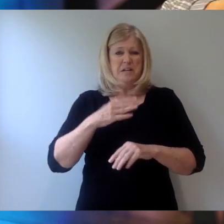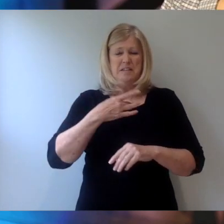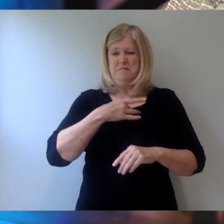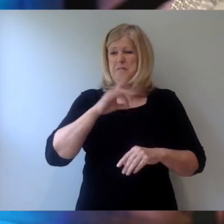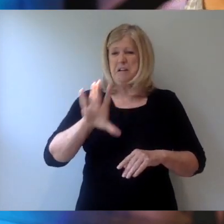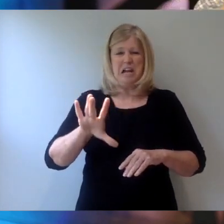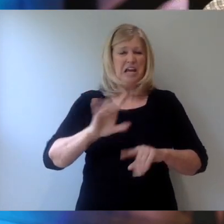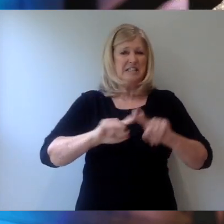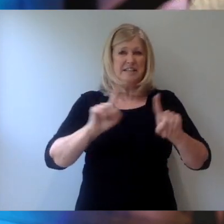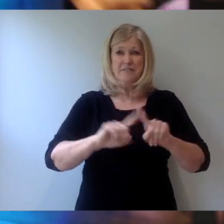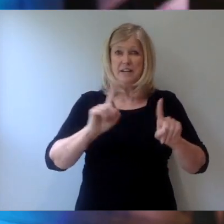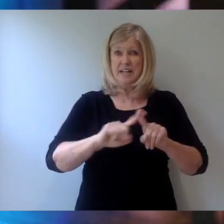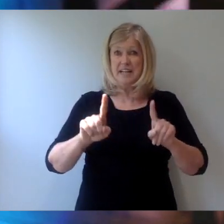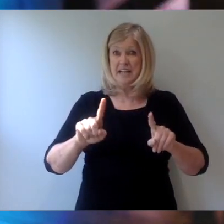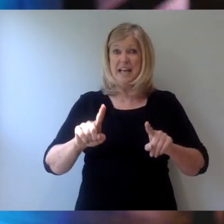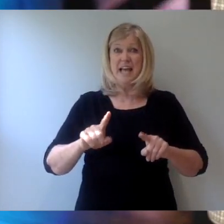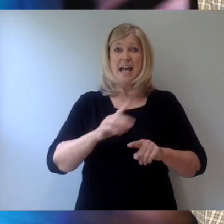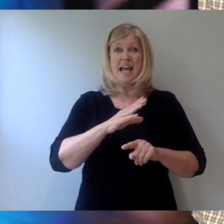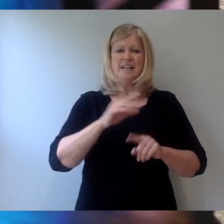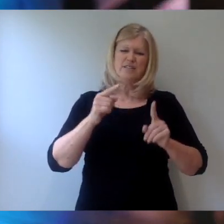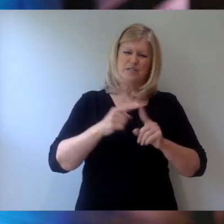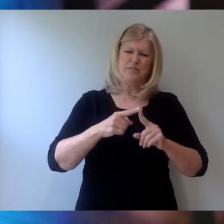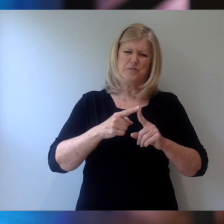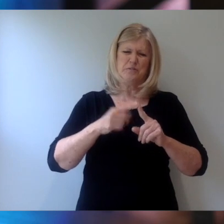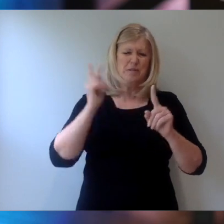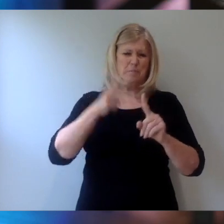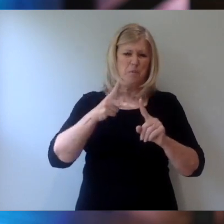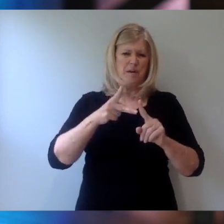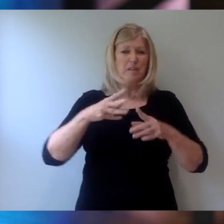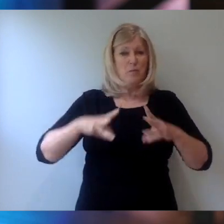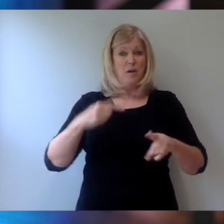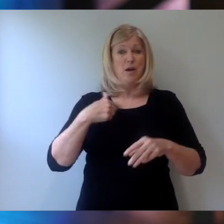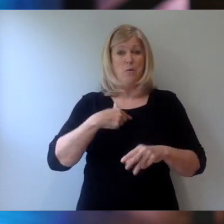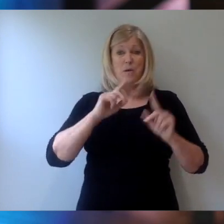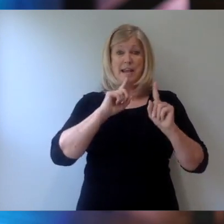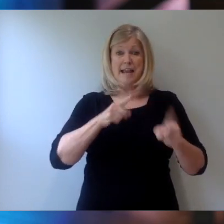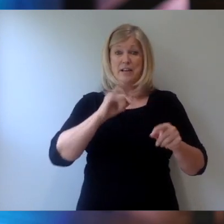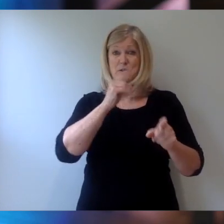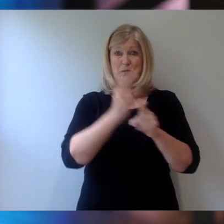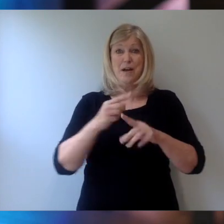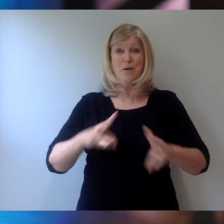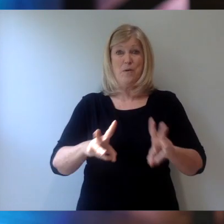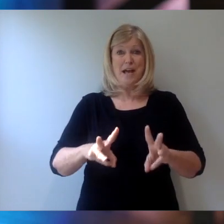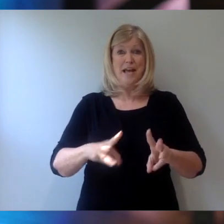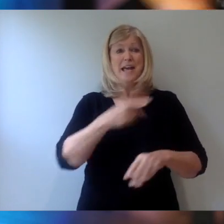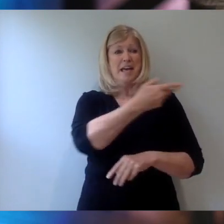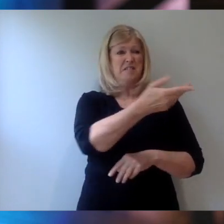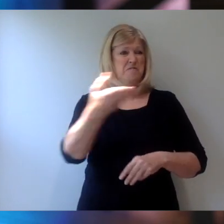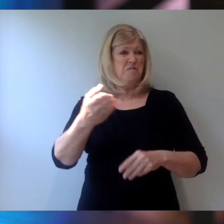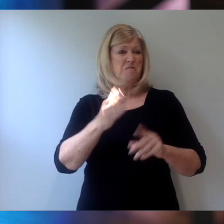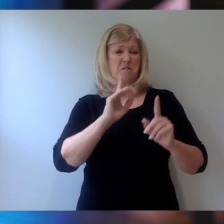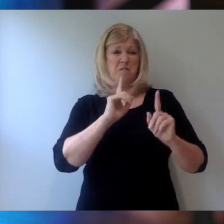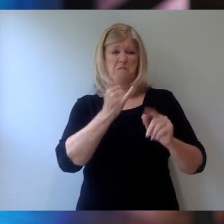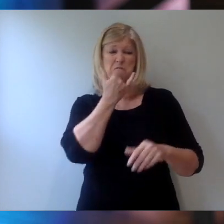the way we react is the right way and the way they react is the wrong way. Peter says, put off the old stuff. Put